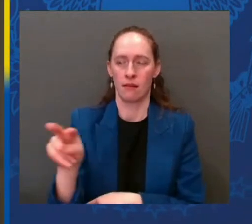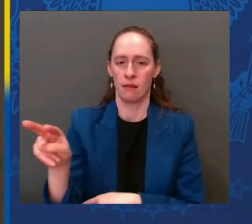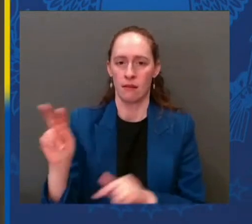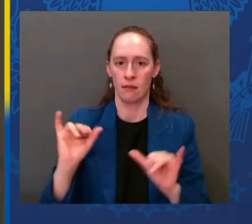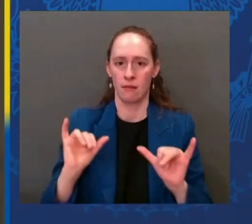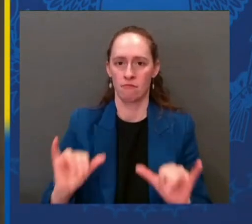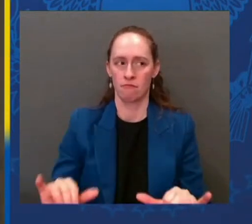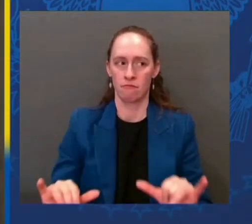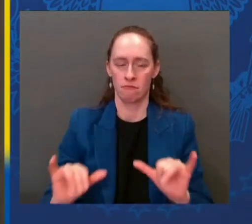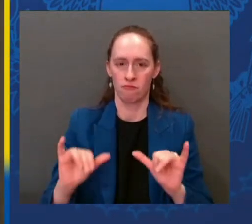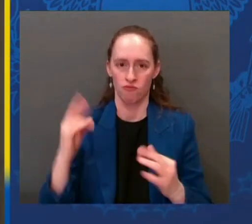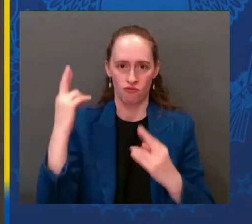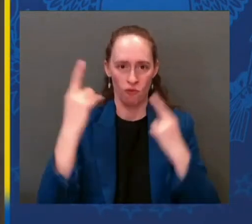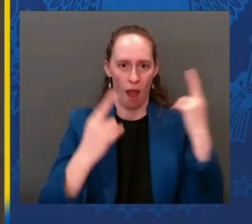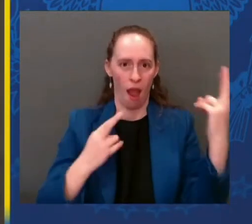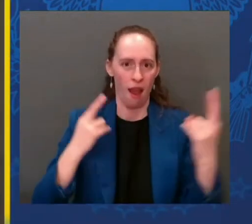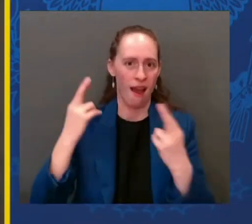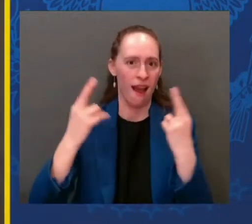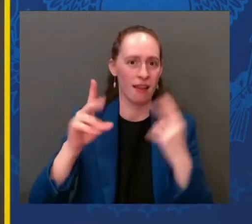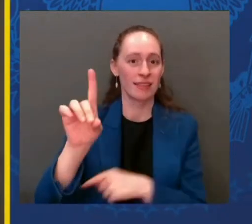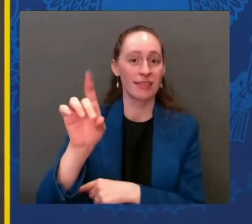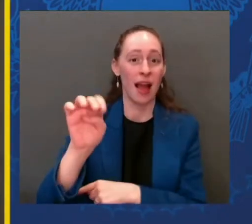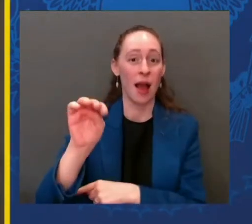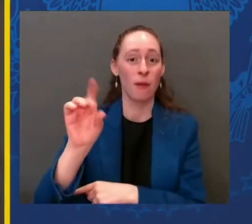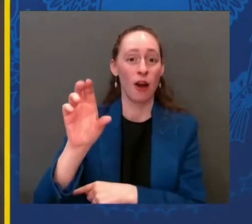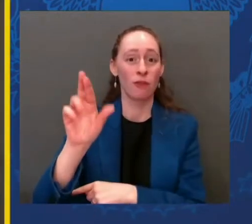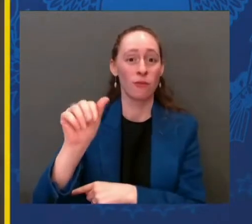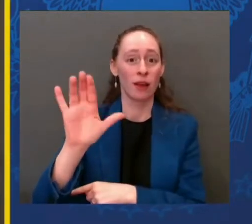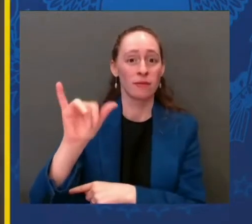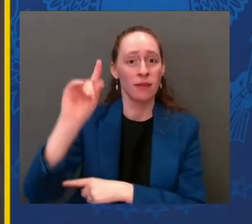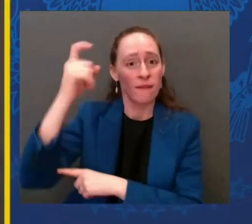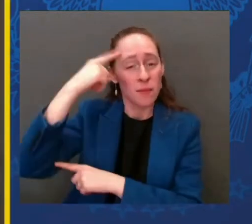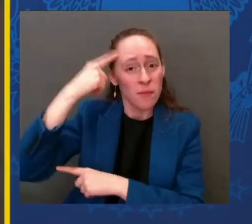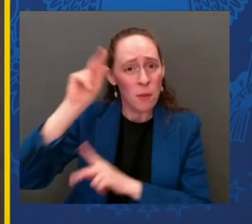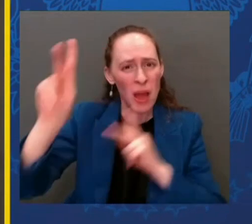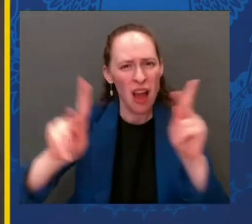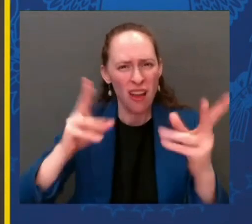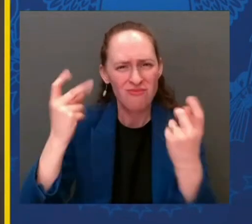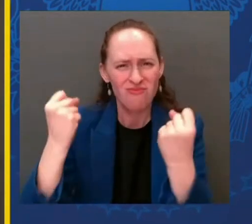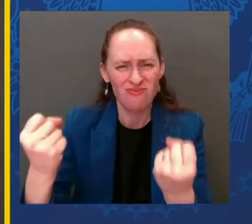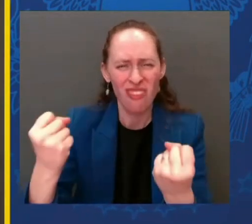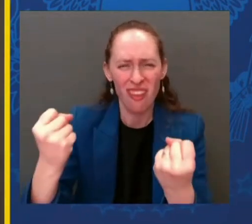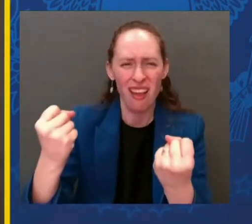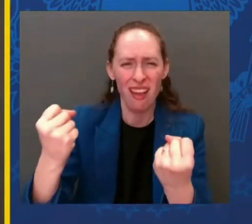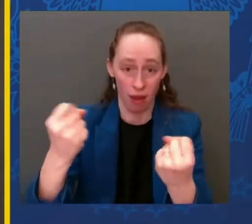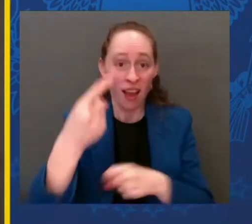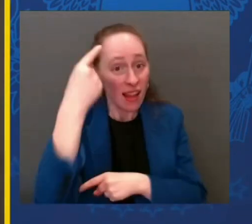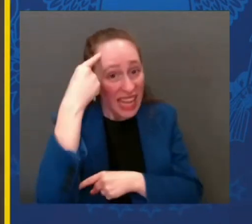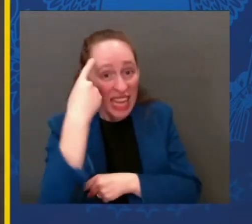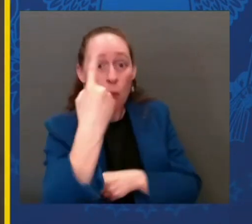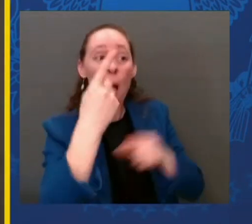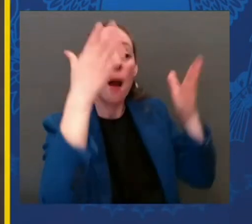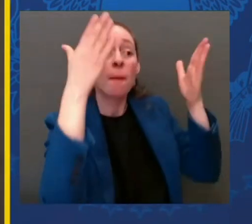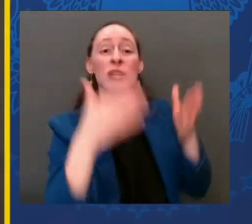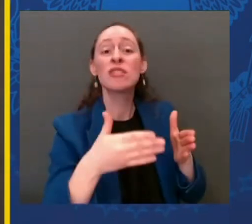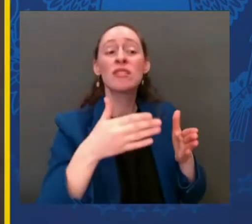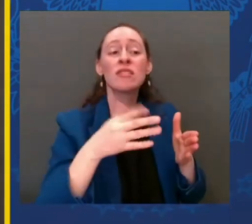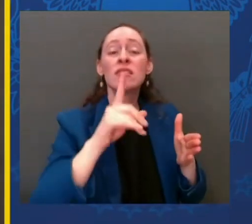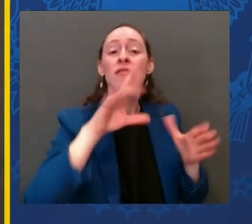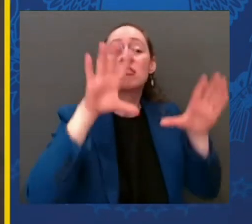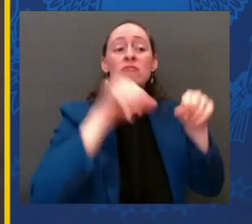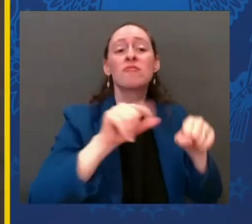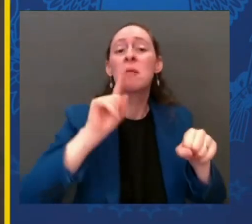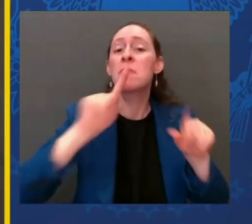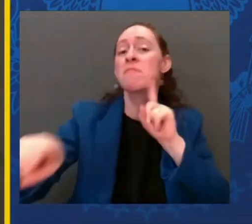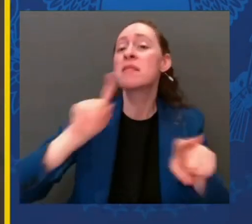weaker, not stronger. Because in the moments of great upheaval and uncertainty, that knowing what